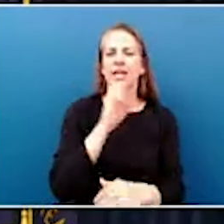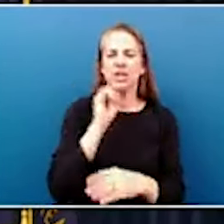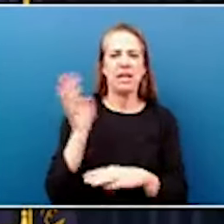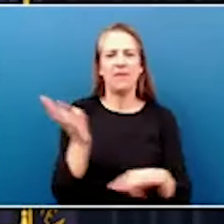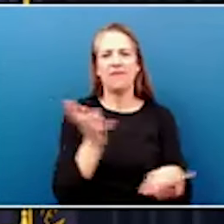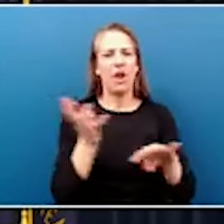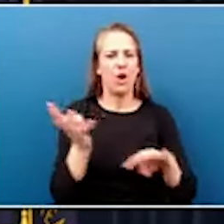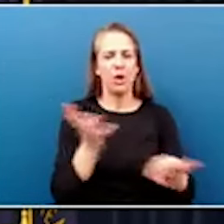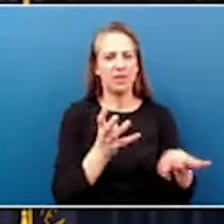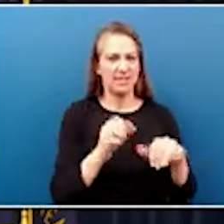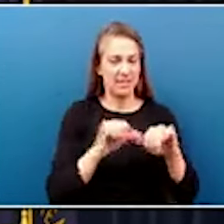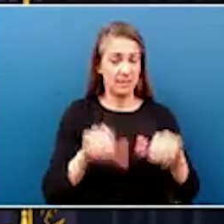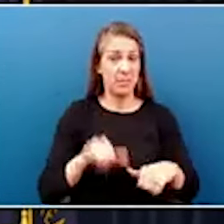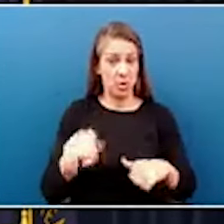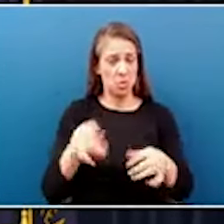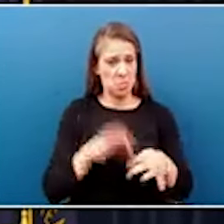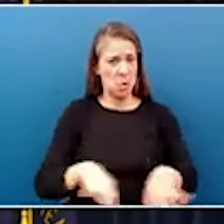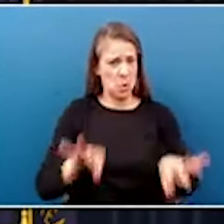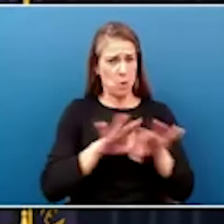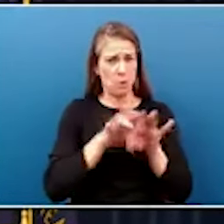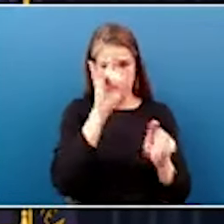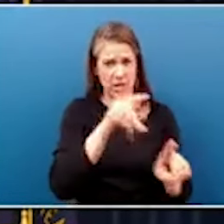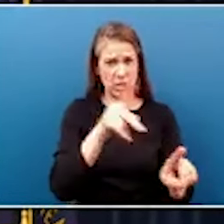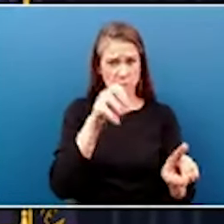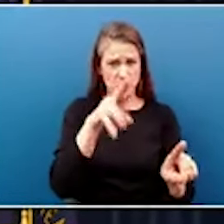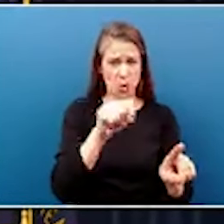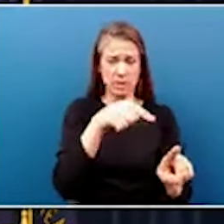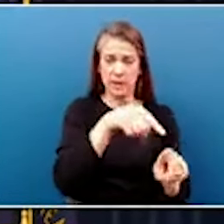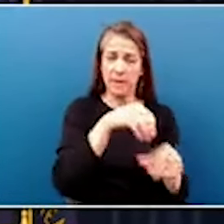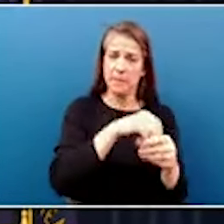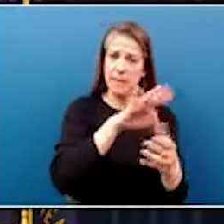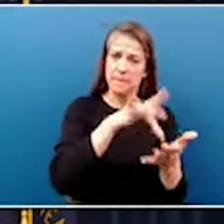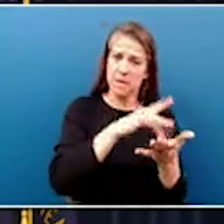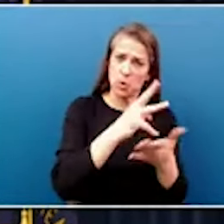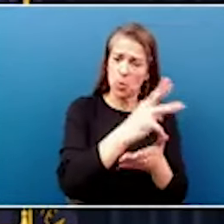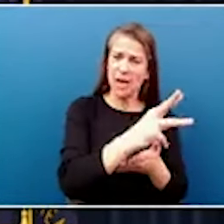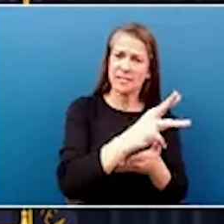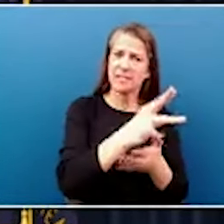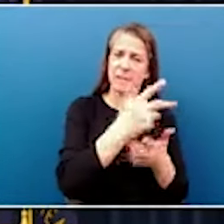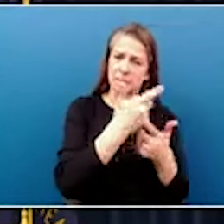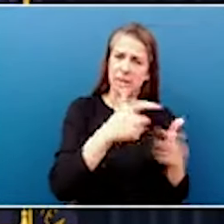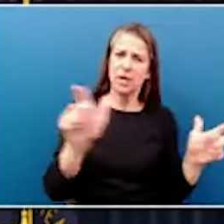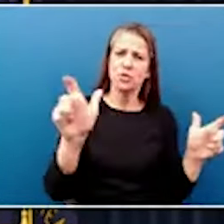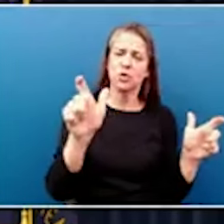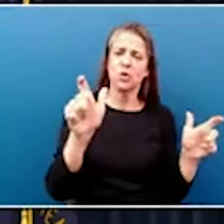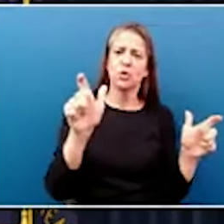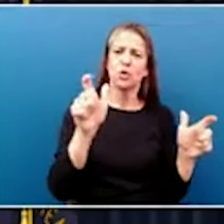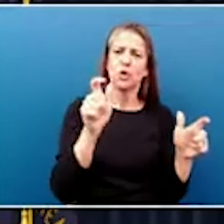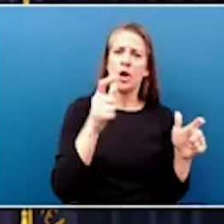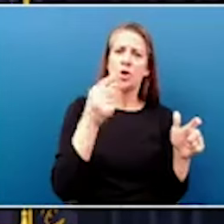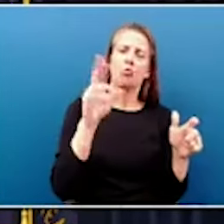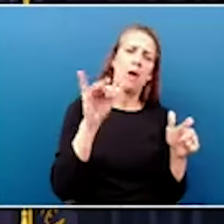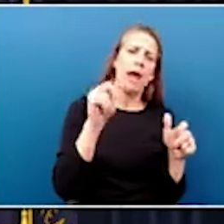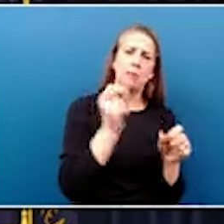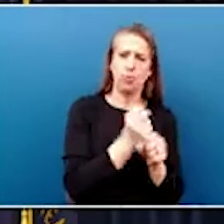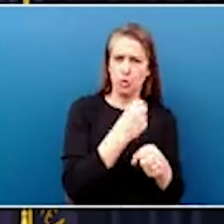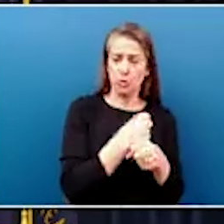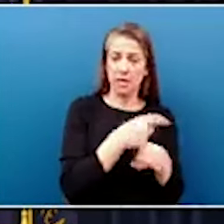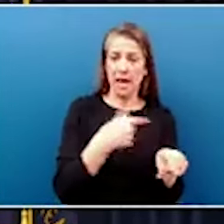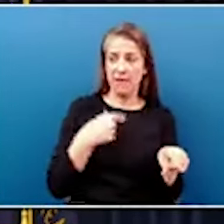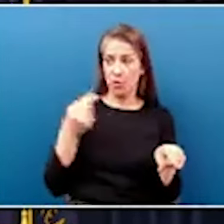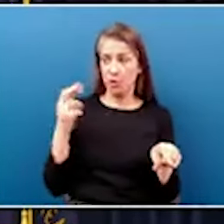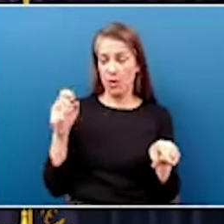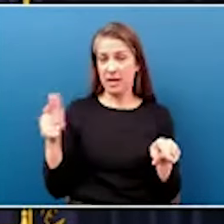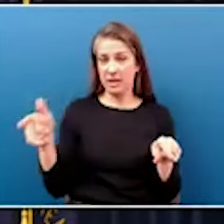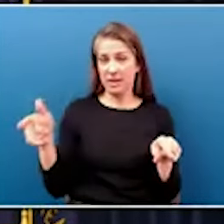equipment is crucial to the port, which sits in one of the Midwest's major grain producing areas. So today we've got Greg Curlin, the Executive Director